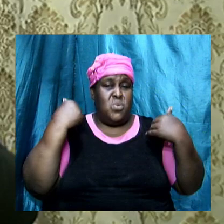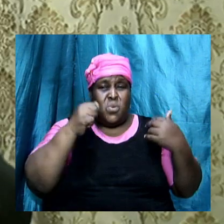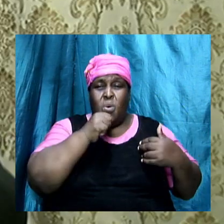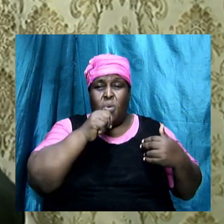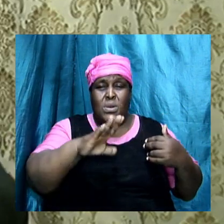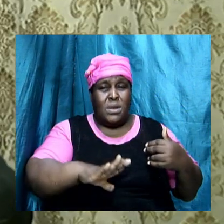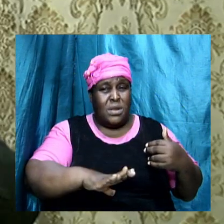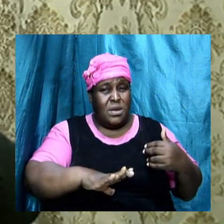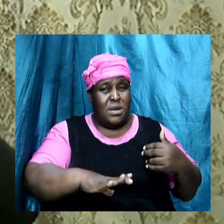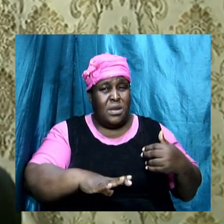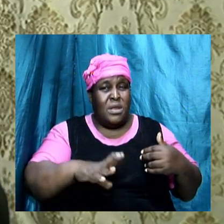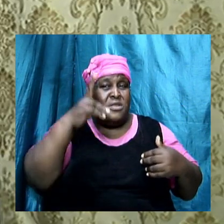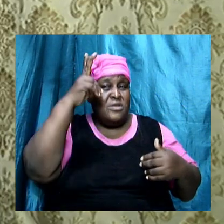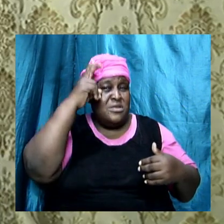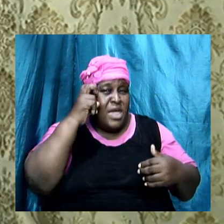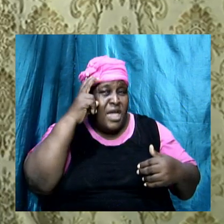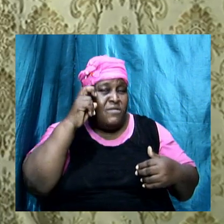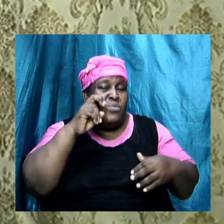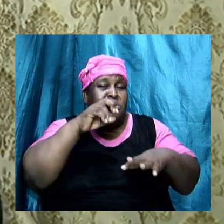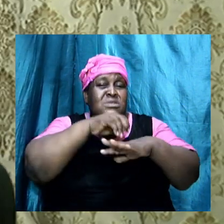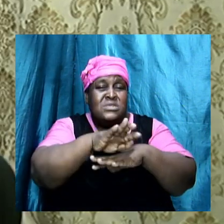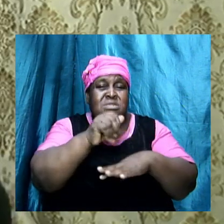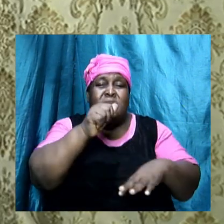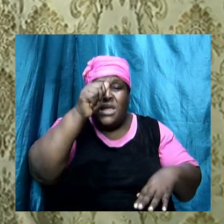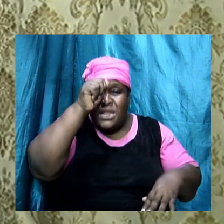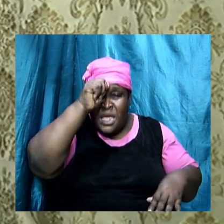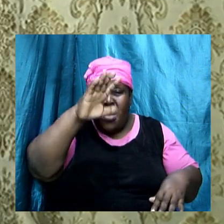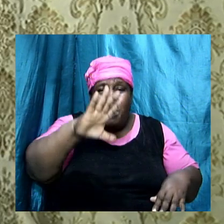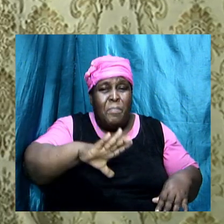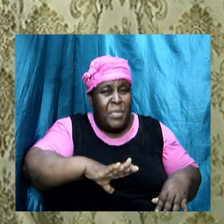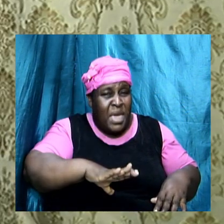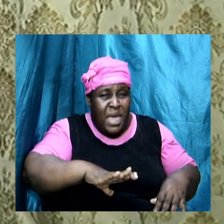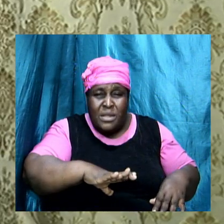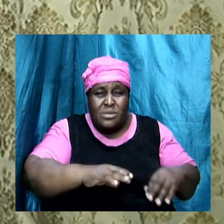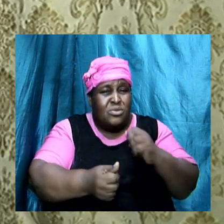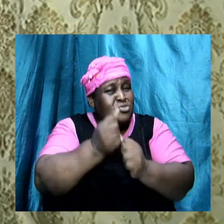that the adversary will send men to ravish you,